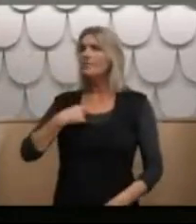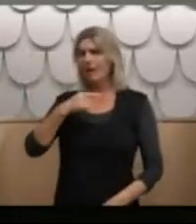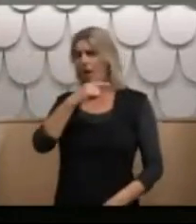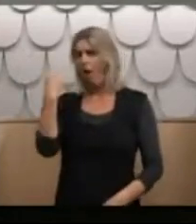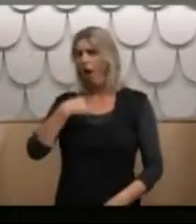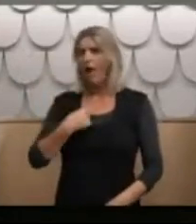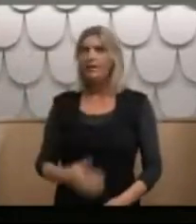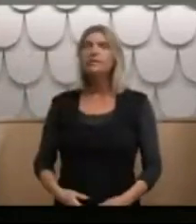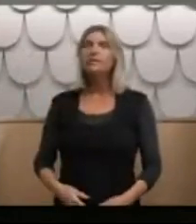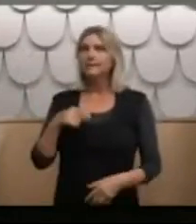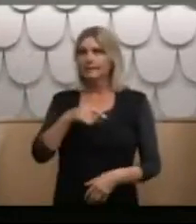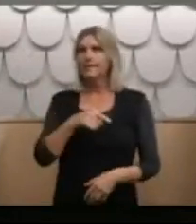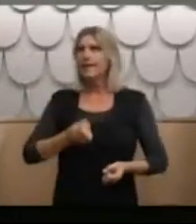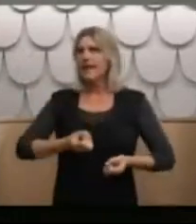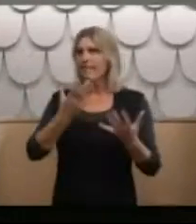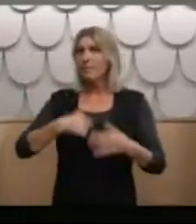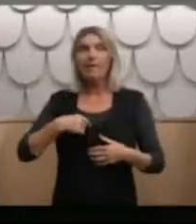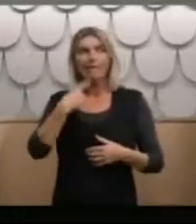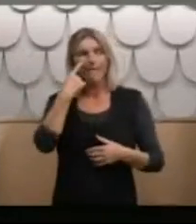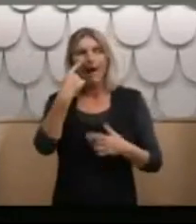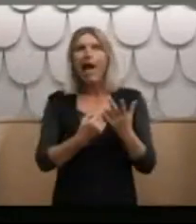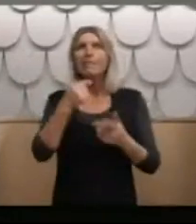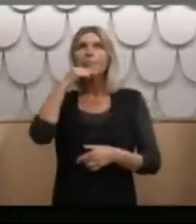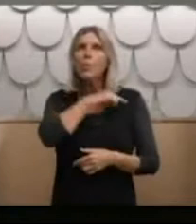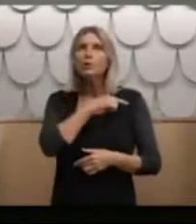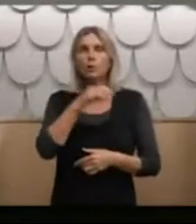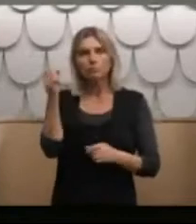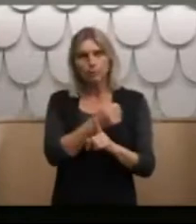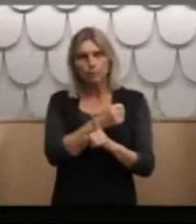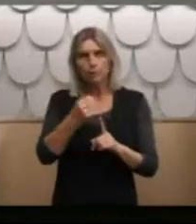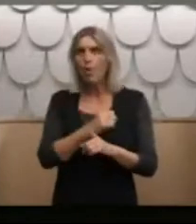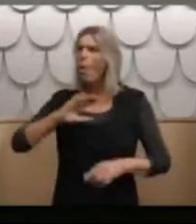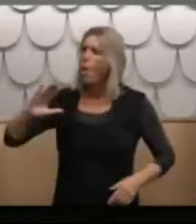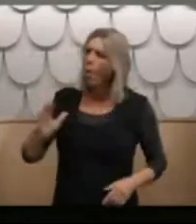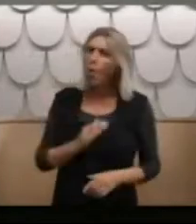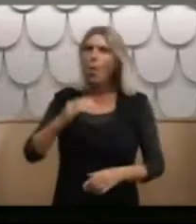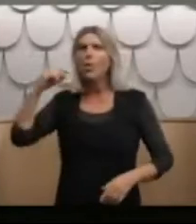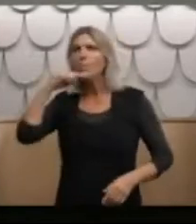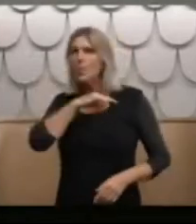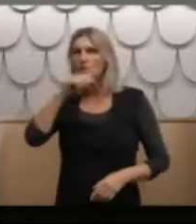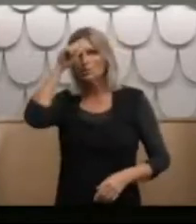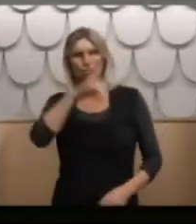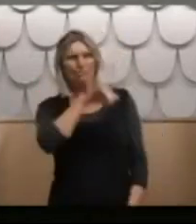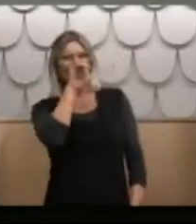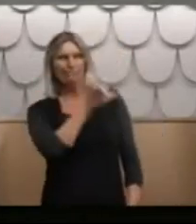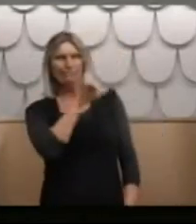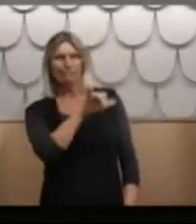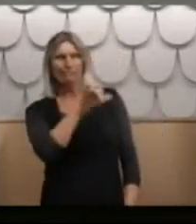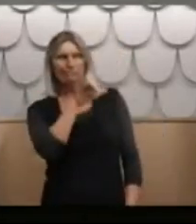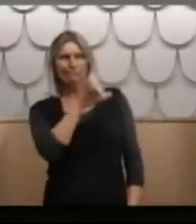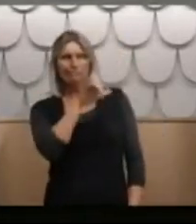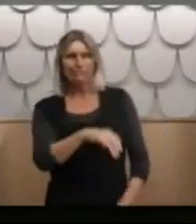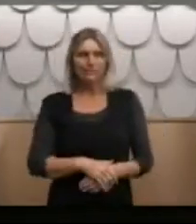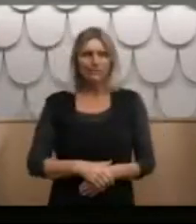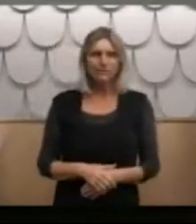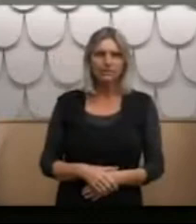He stopped when he found somebody else to do it to. All the boys knew what he was up to and cringed when he walked by.